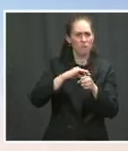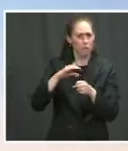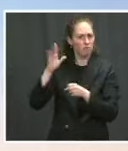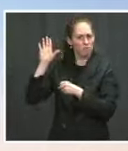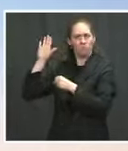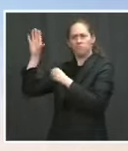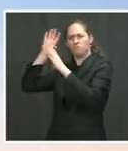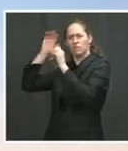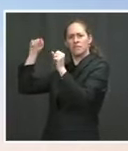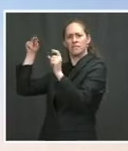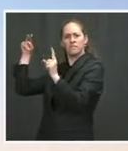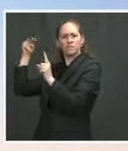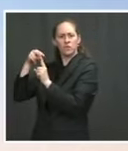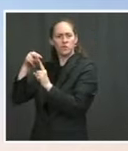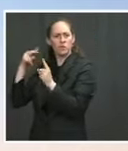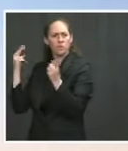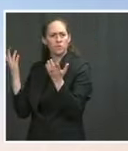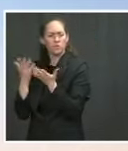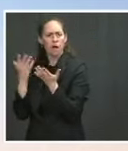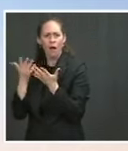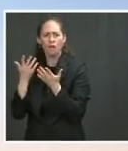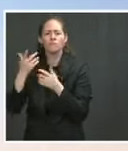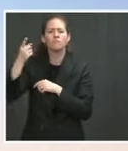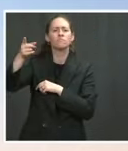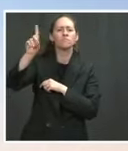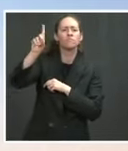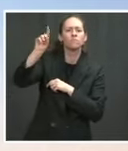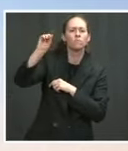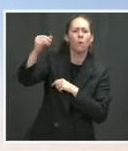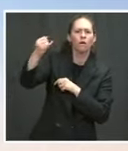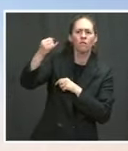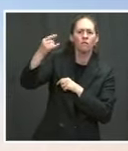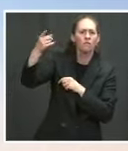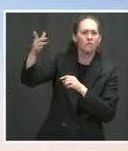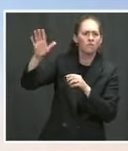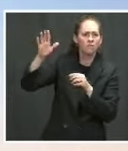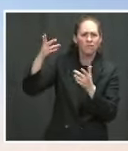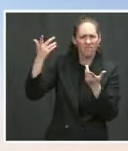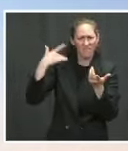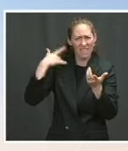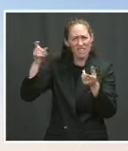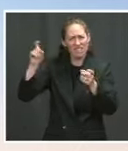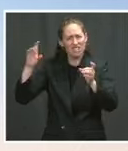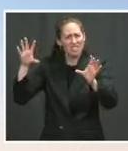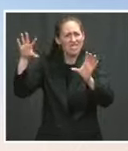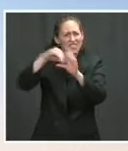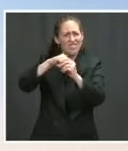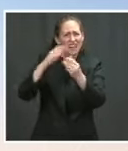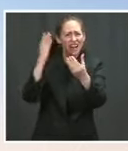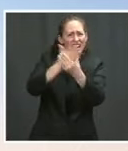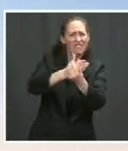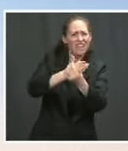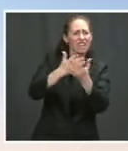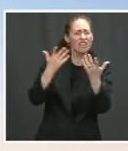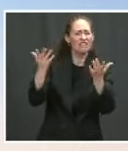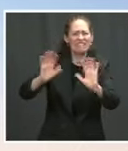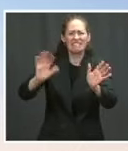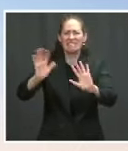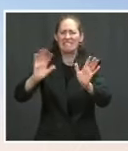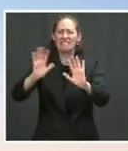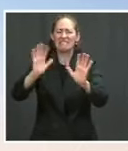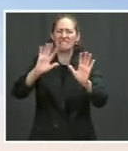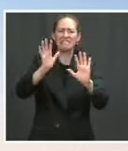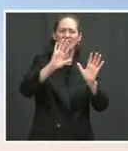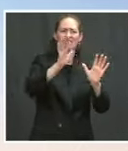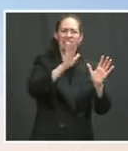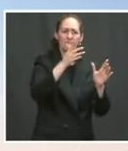does he believe the Justice Department should intervene in any way to try to prevent the implementation of these laws?